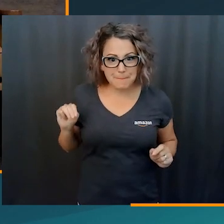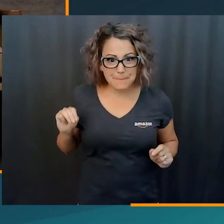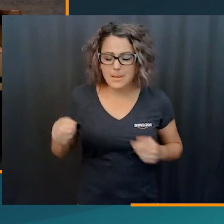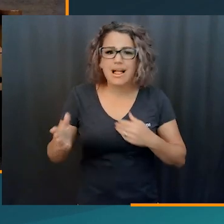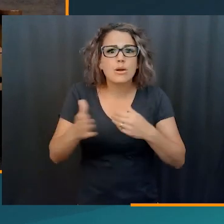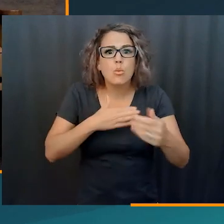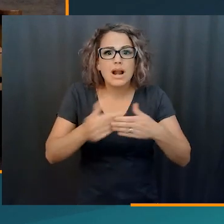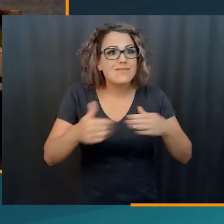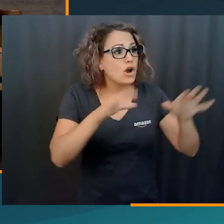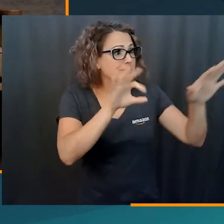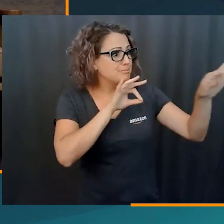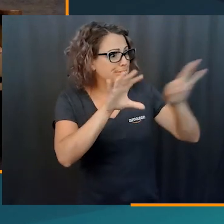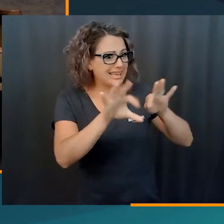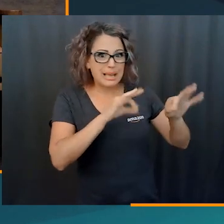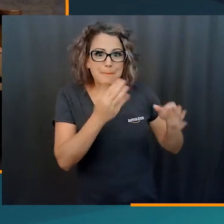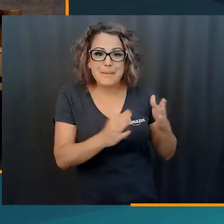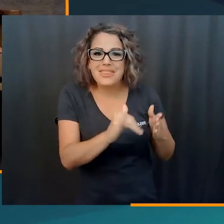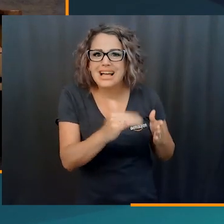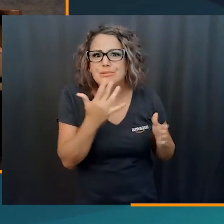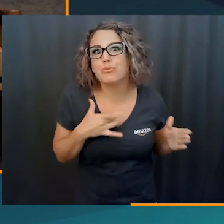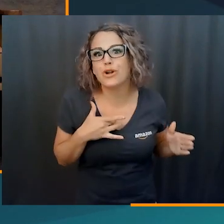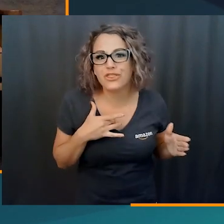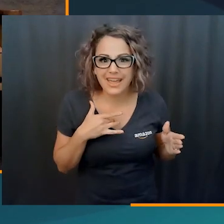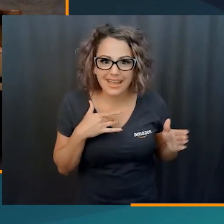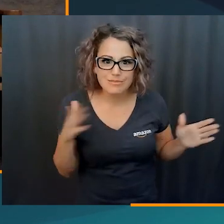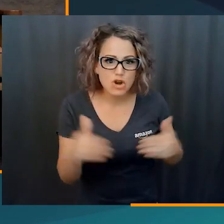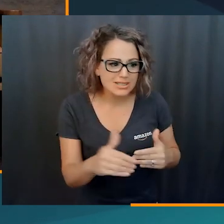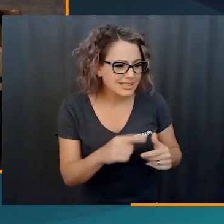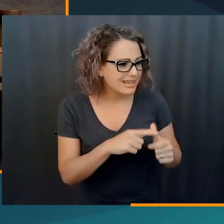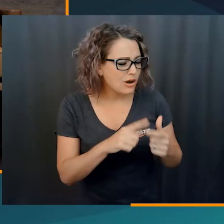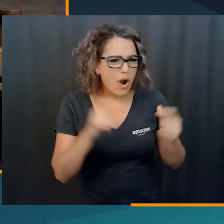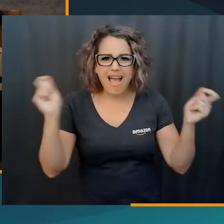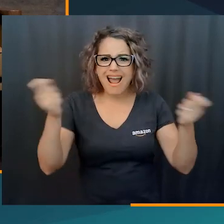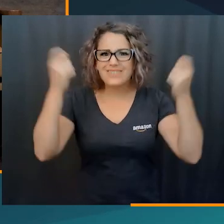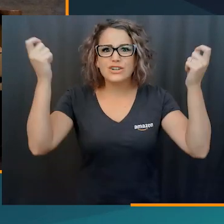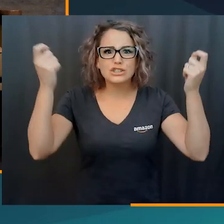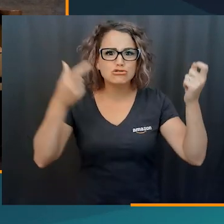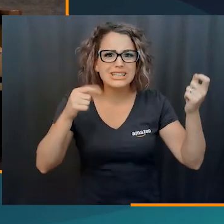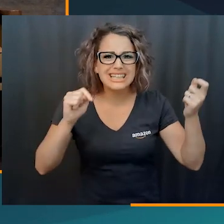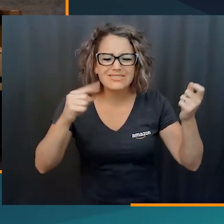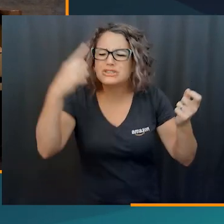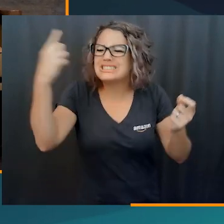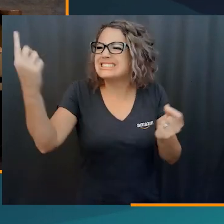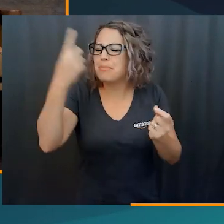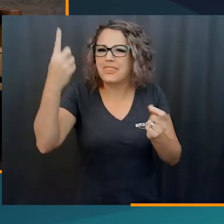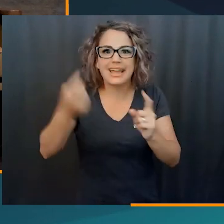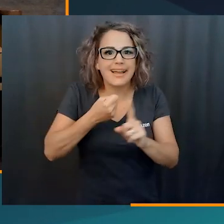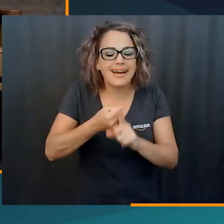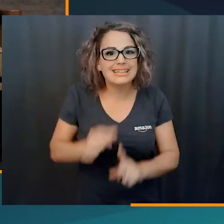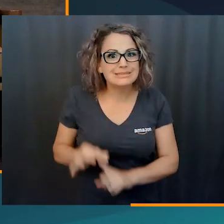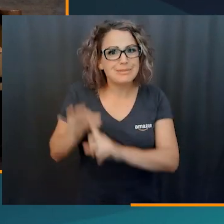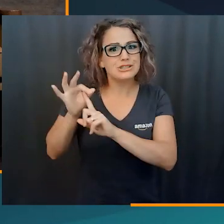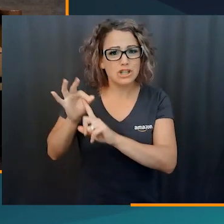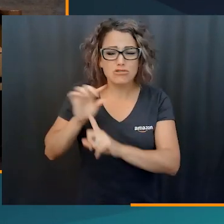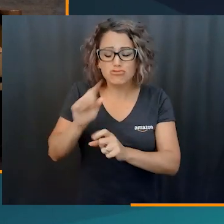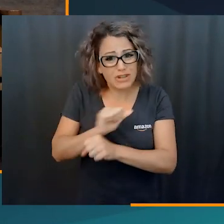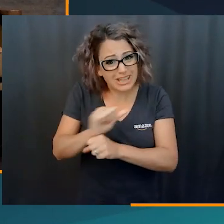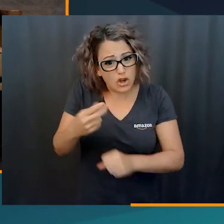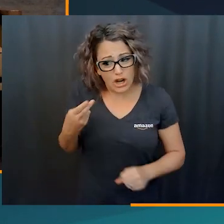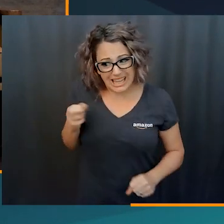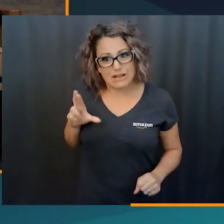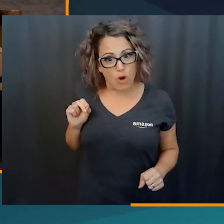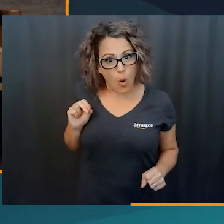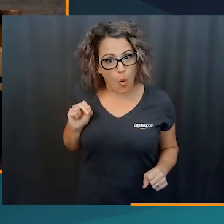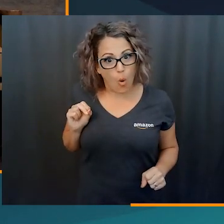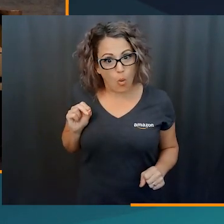how essential I actually was, like, whatever I was picking was, maybe someone's birthday present, an anniversary gift, a one of a kind find,